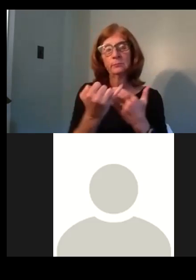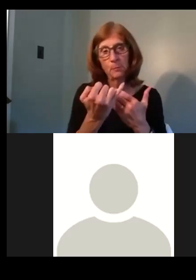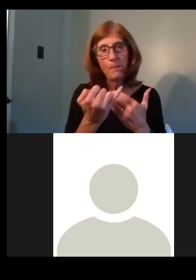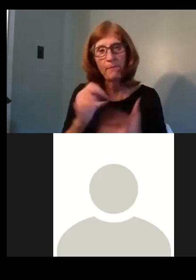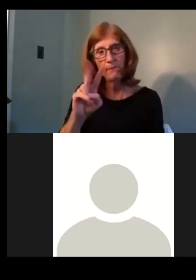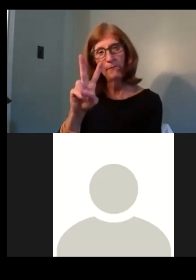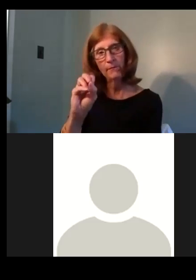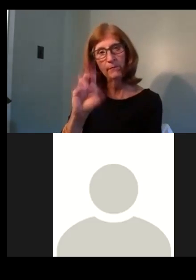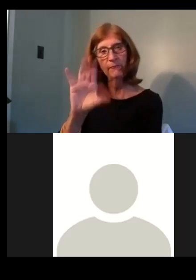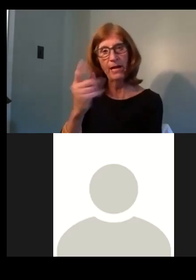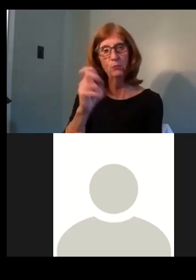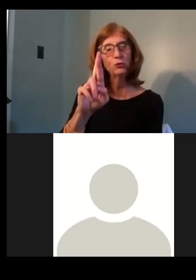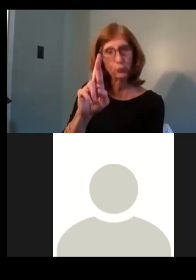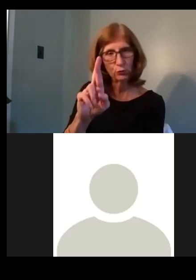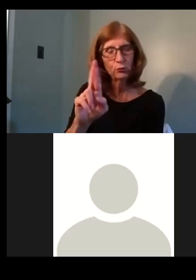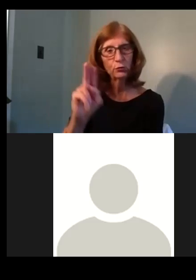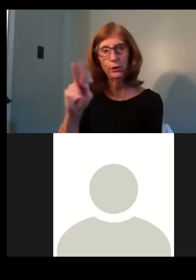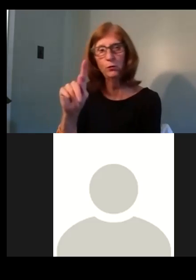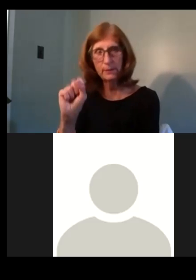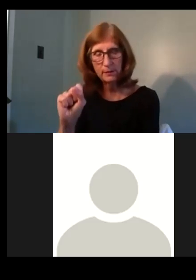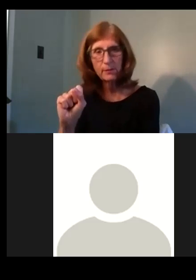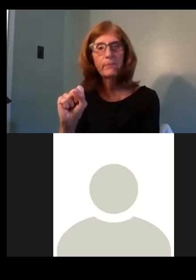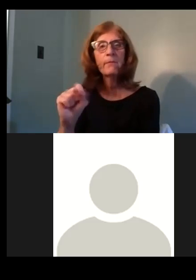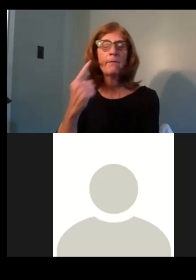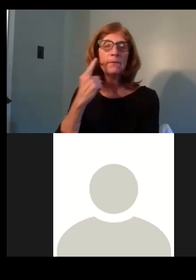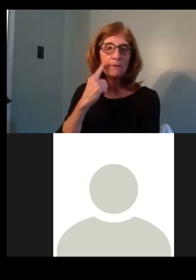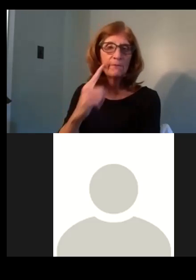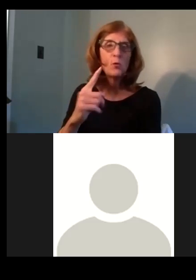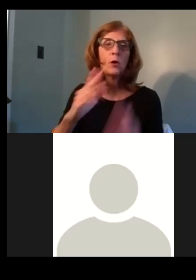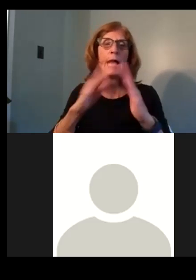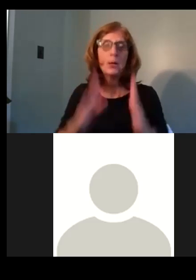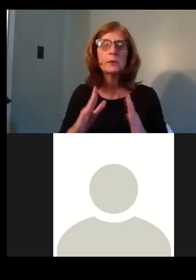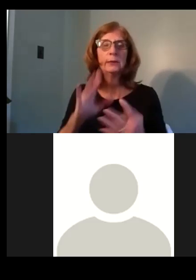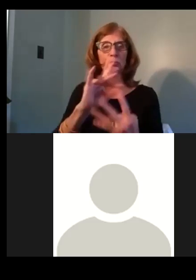require the acceptance, acceptance, excuse me, of housing choice vouchers?